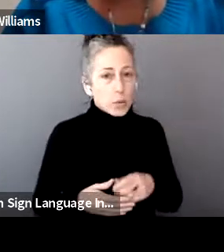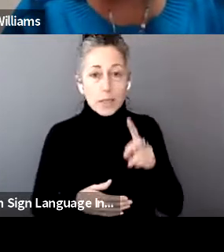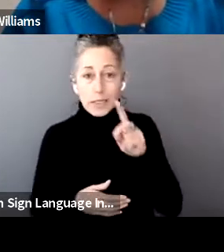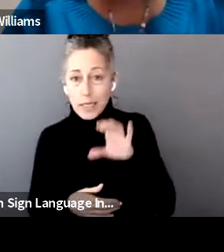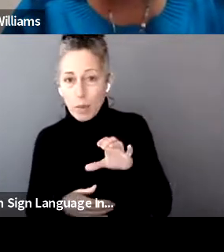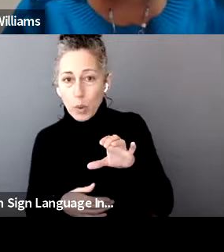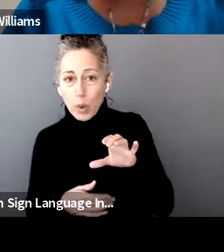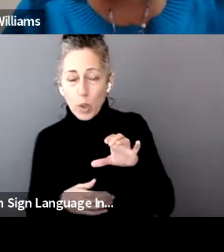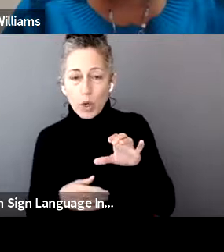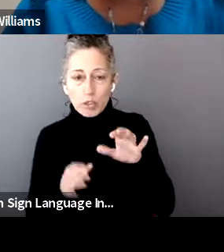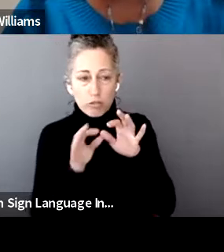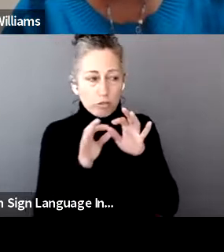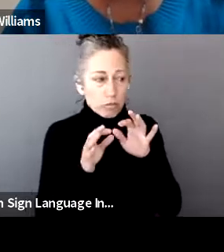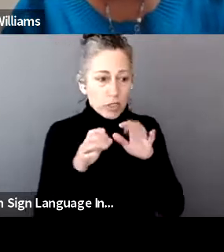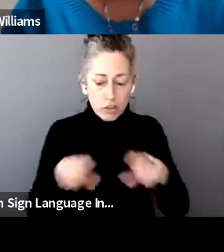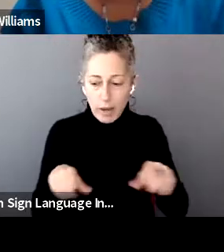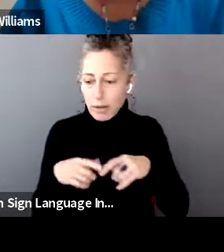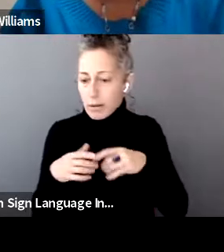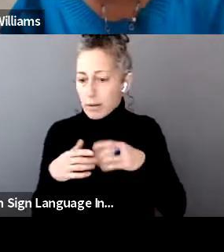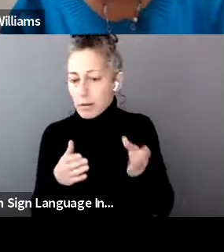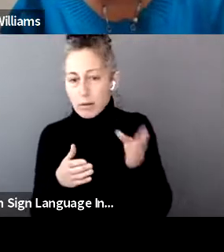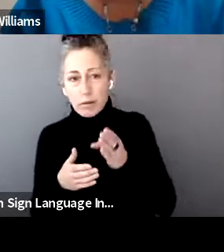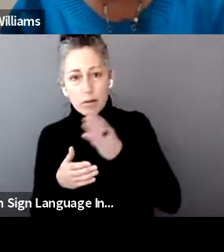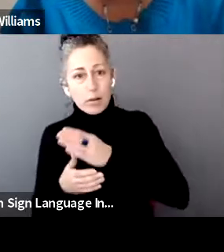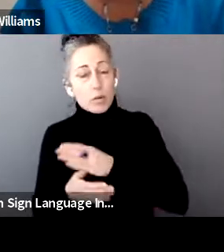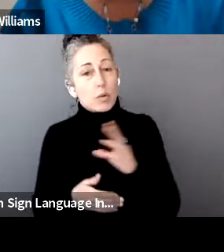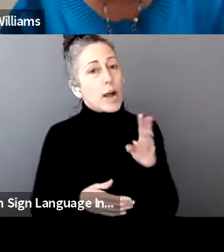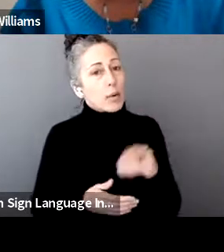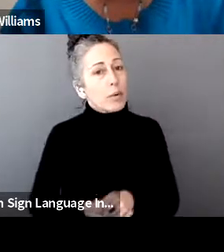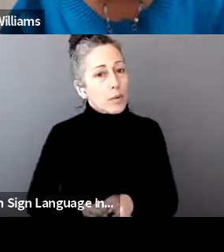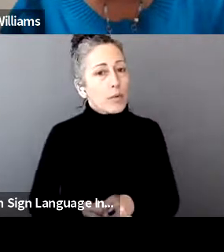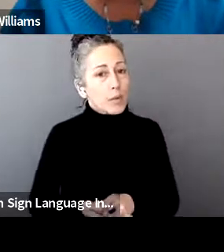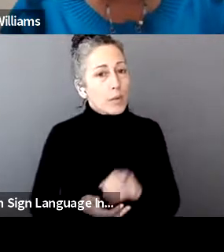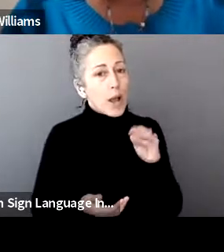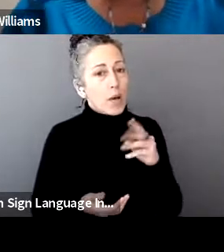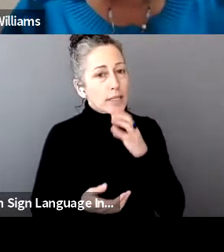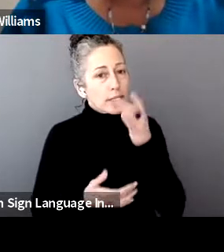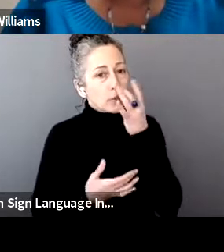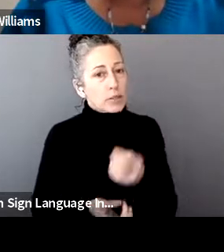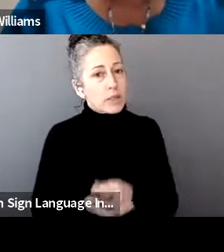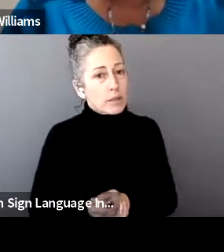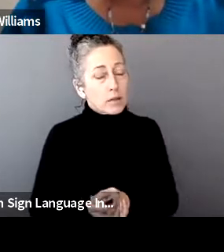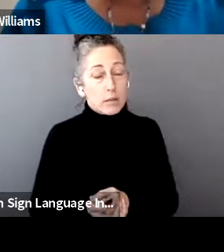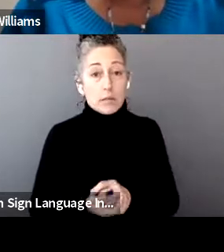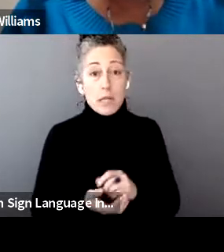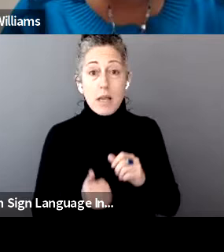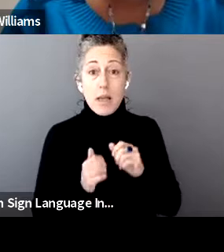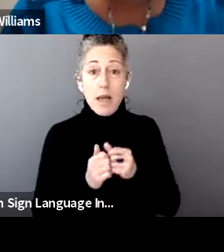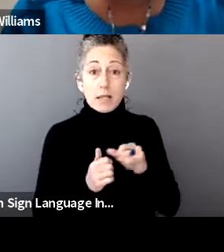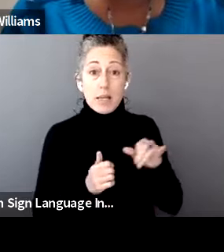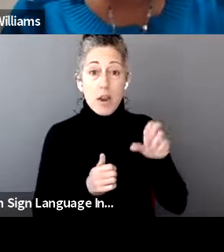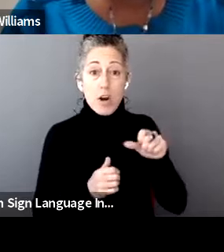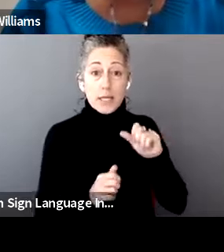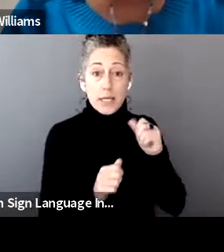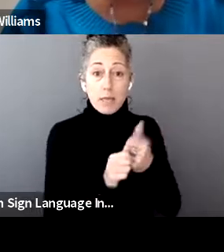again. That, wow. Wow. Yeah. That's interesting. Don't know how they're even keeping up with all of this.